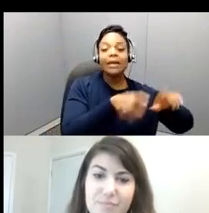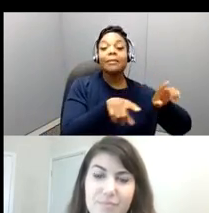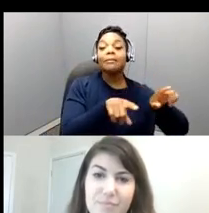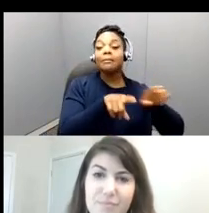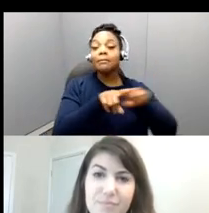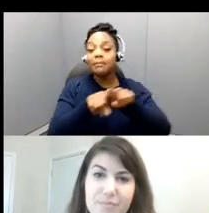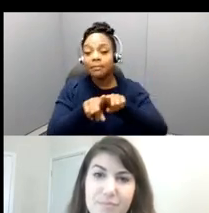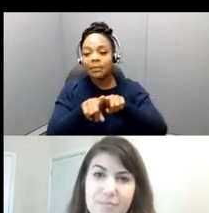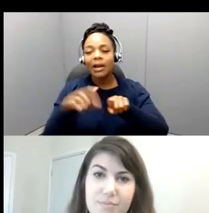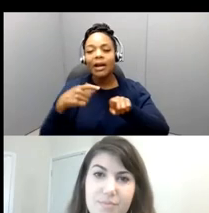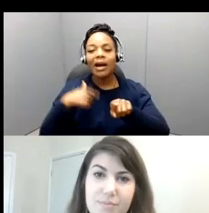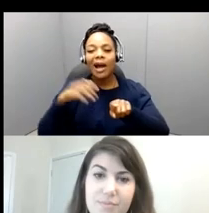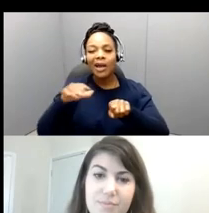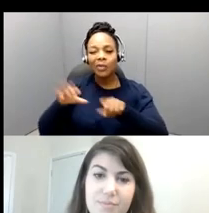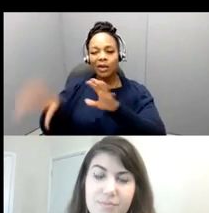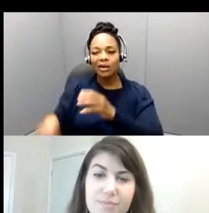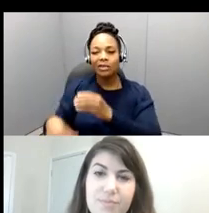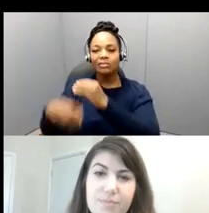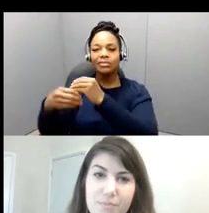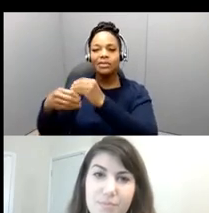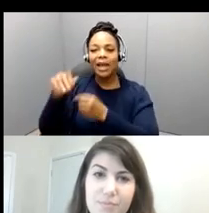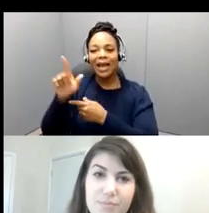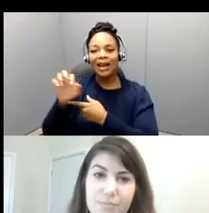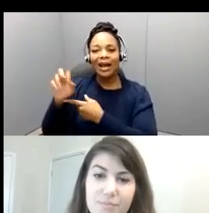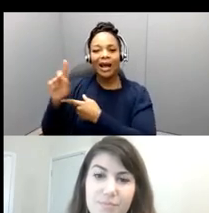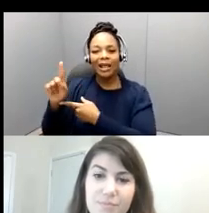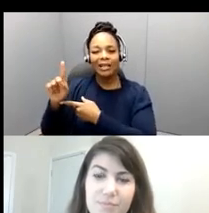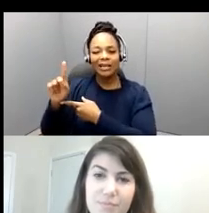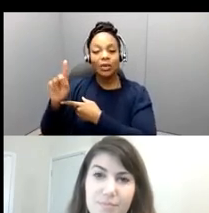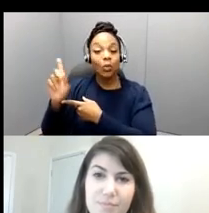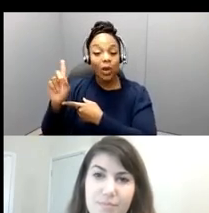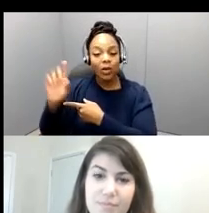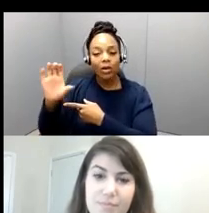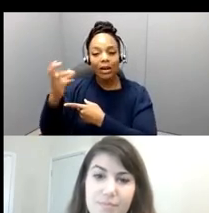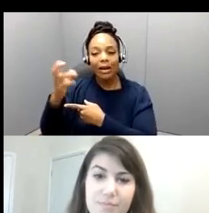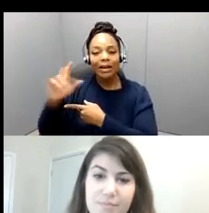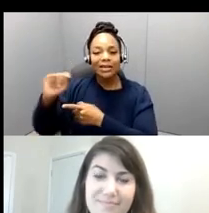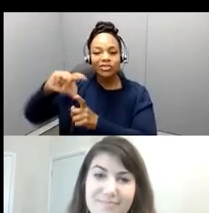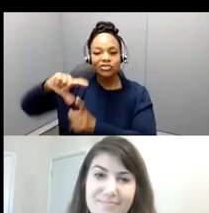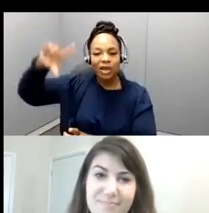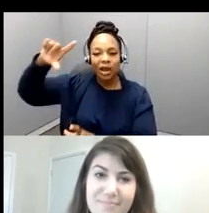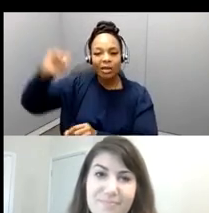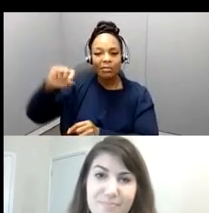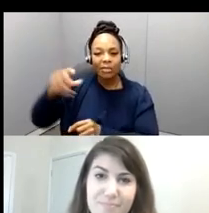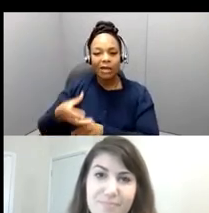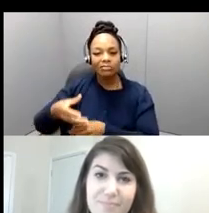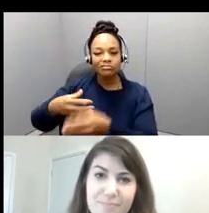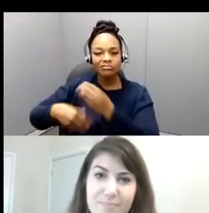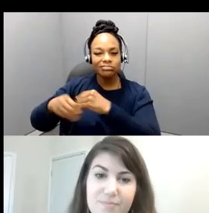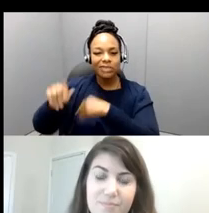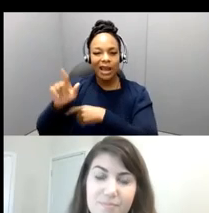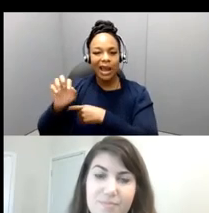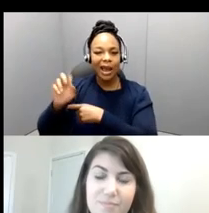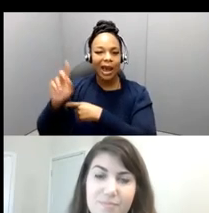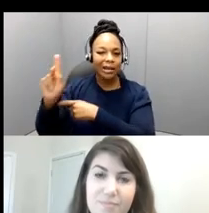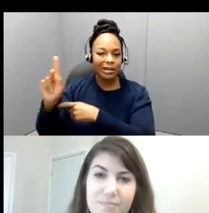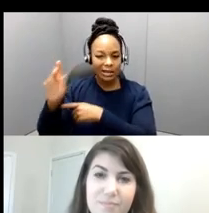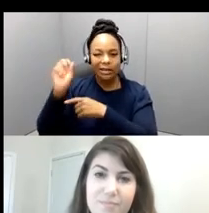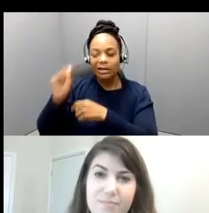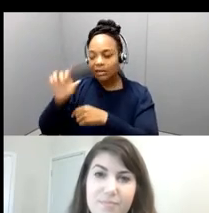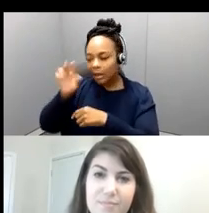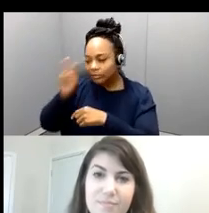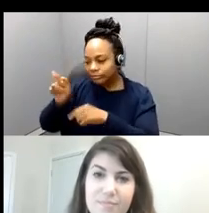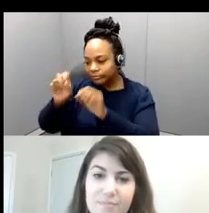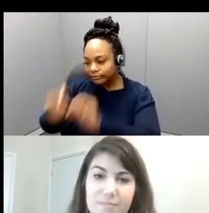you can go to a website for closed captioning in addition in case the closed captioning stops working today.